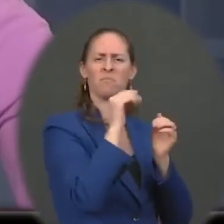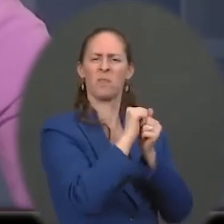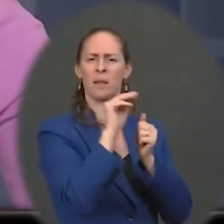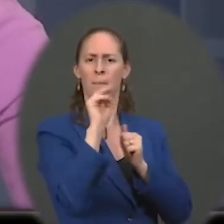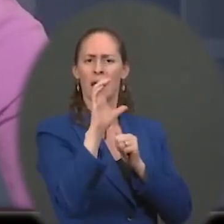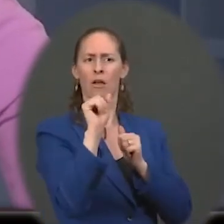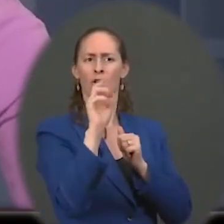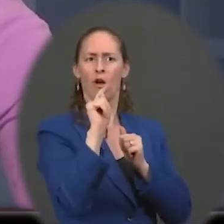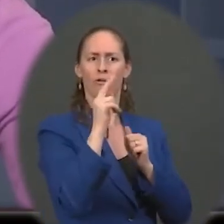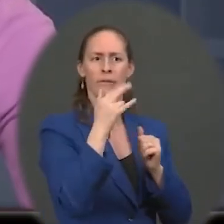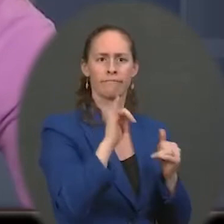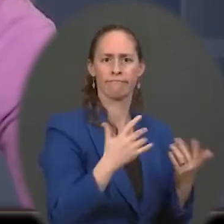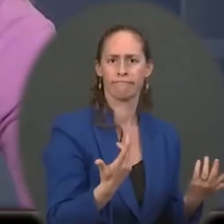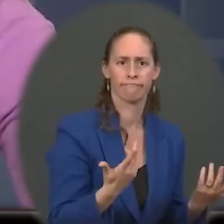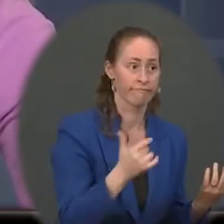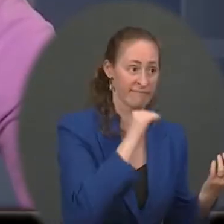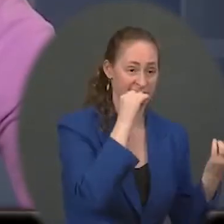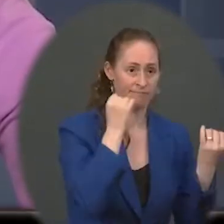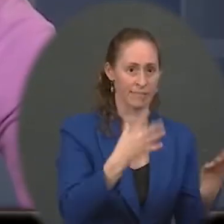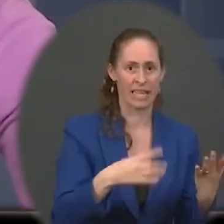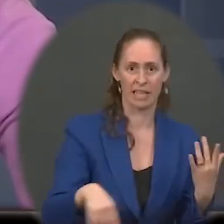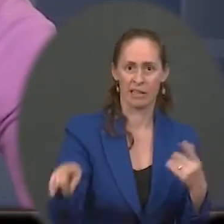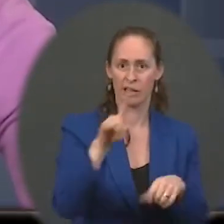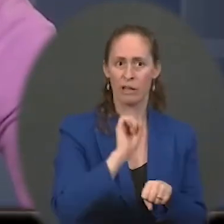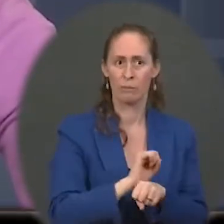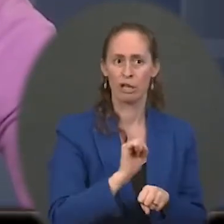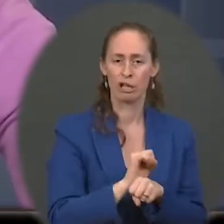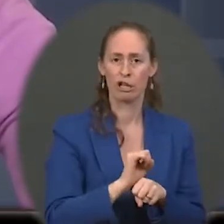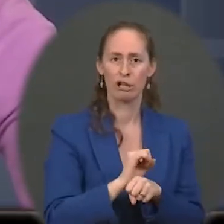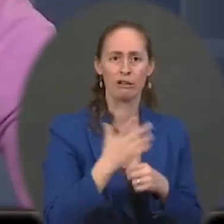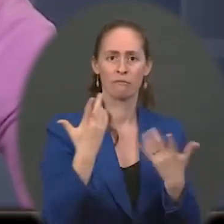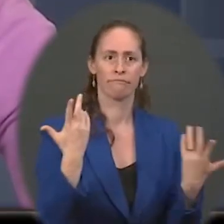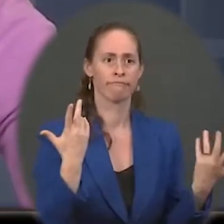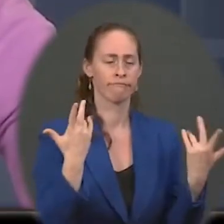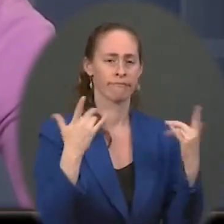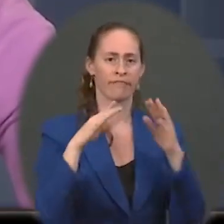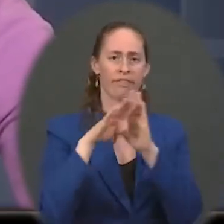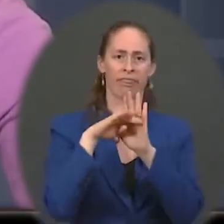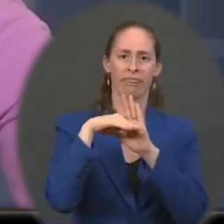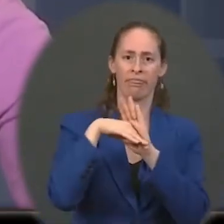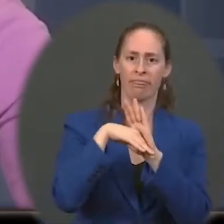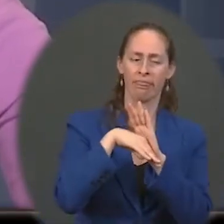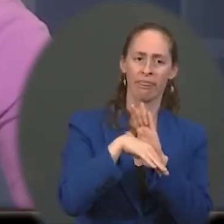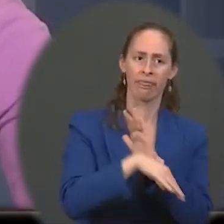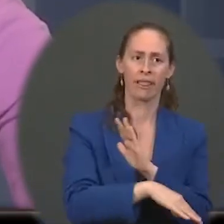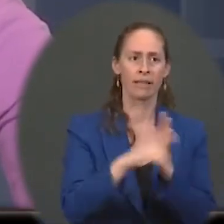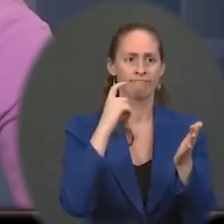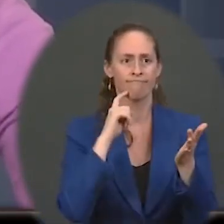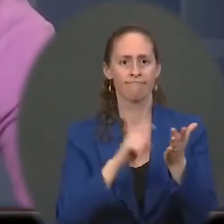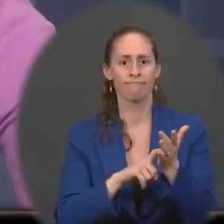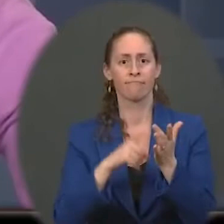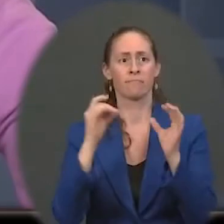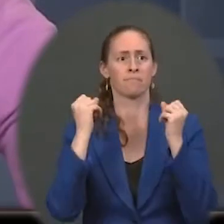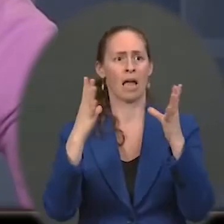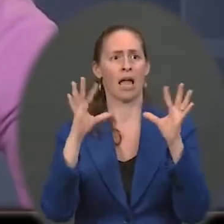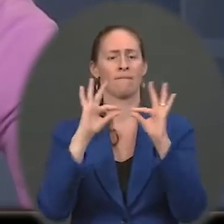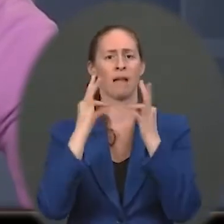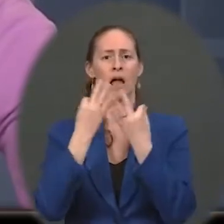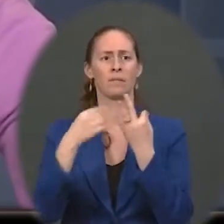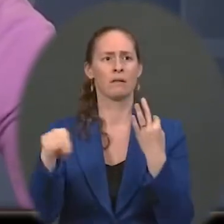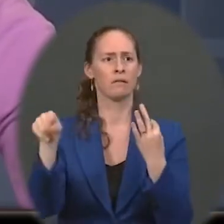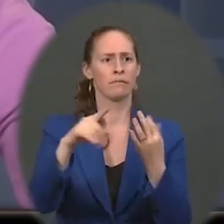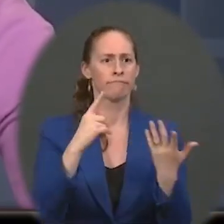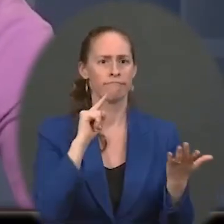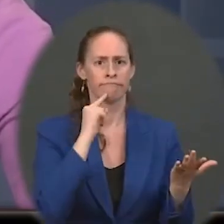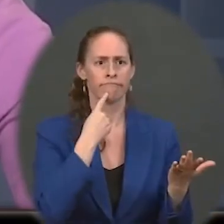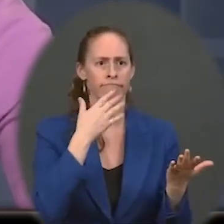saying. Job growth was flattening, and families were facing down a dark winter with less economic security than